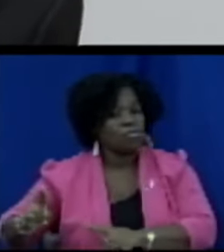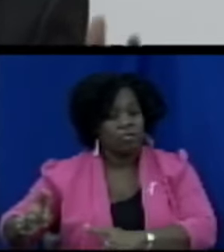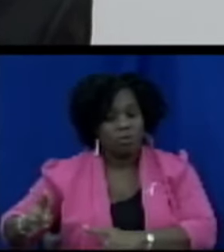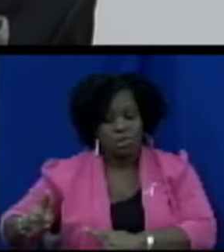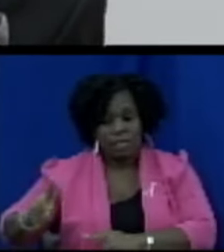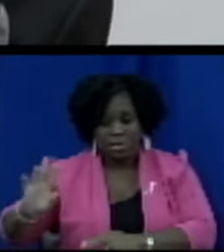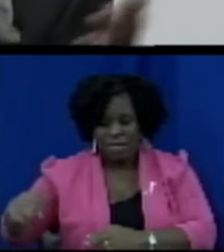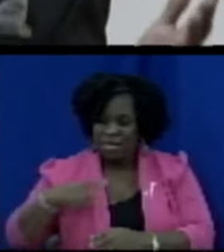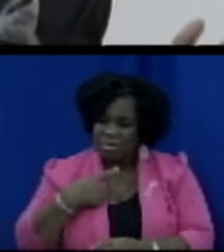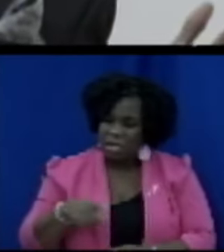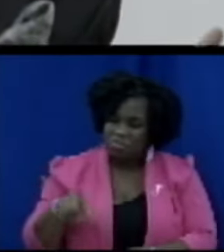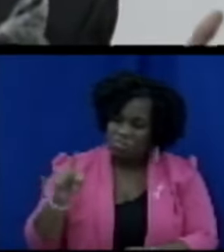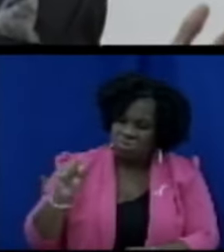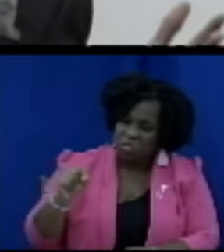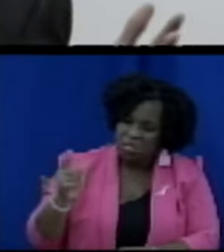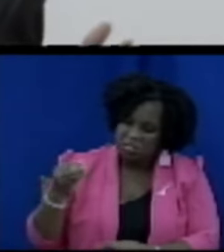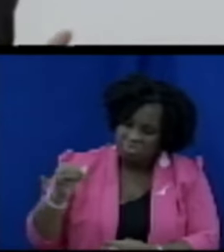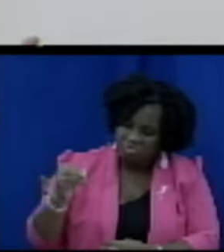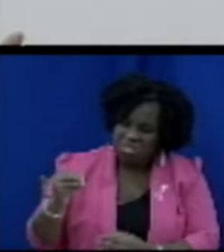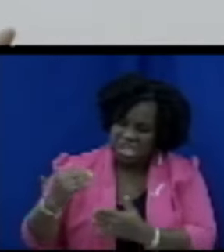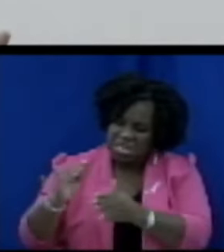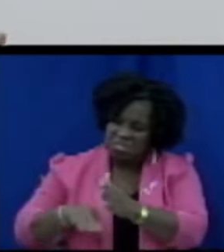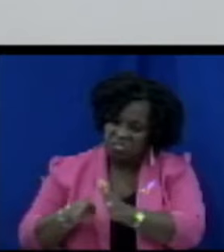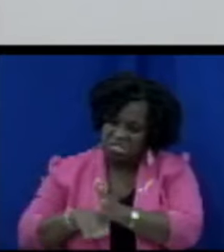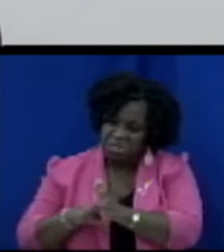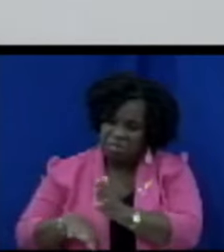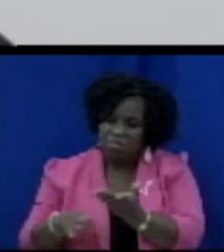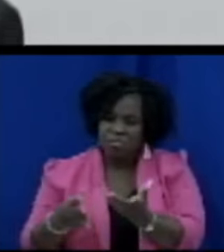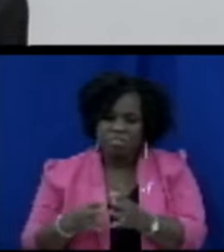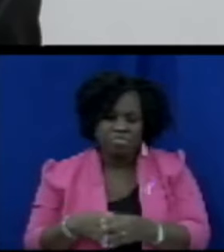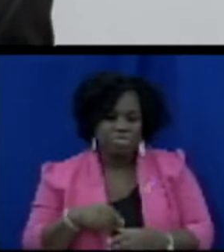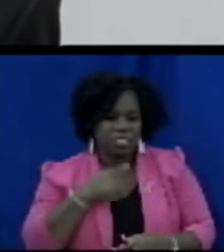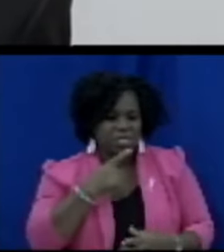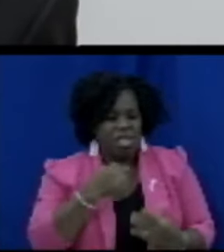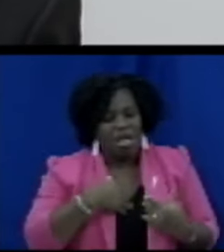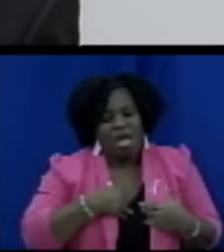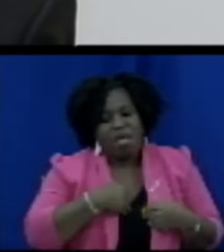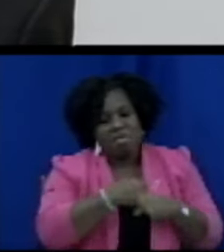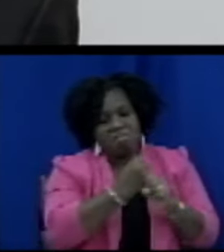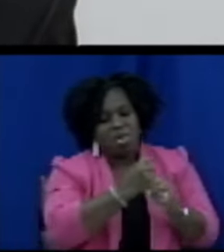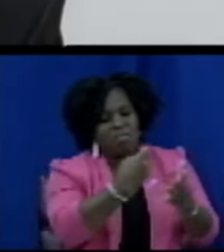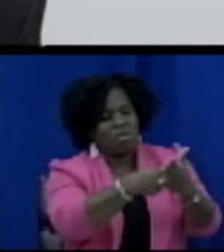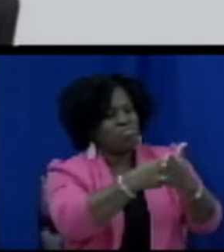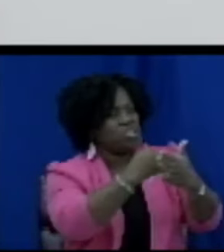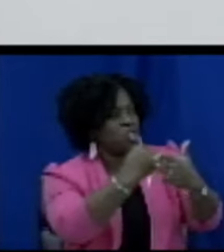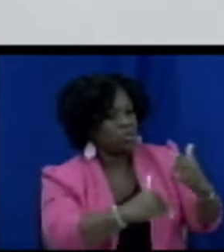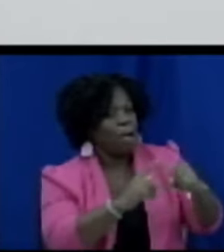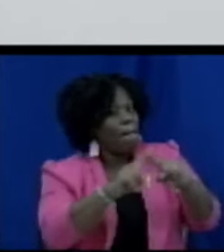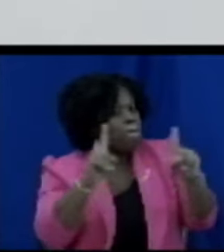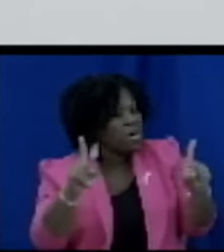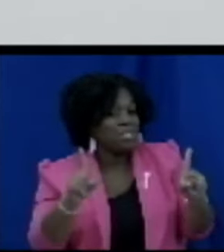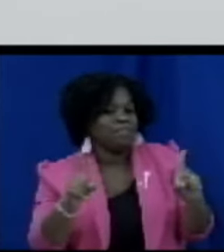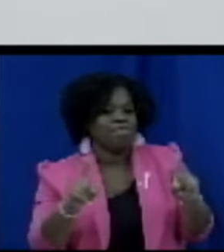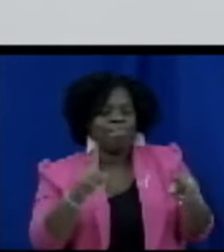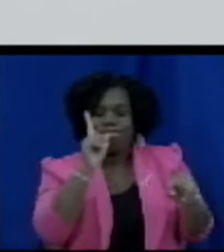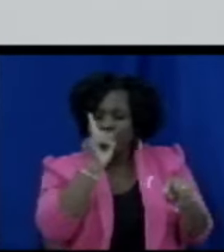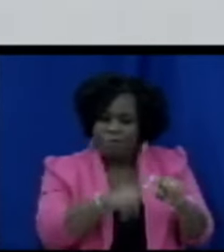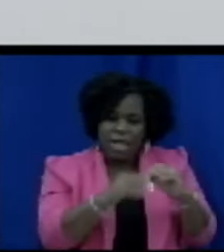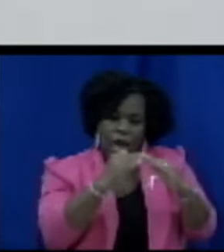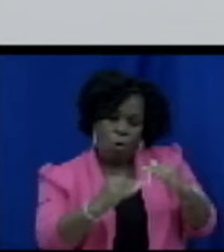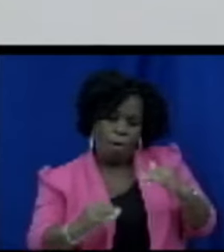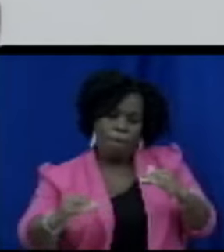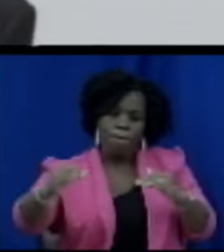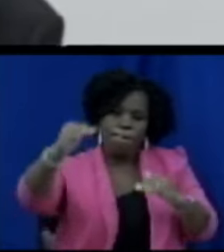he may say boy I couldn't have beat 15% markup so I dropped my price down it should never be above